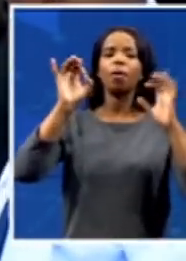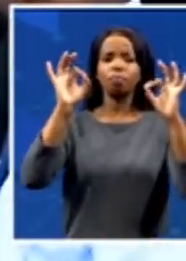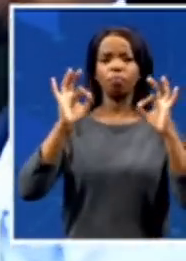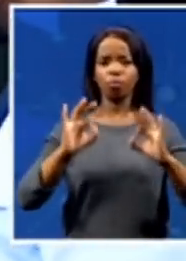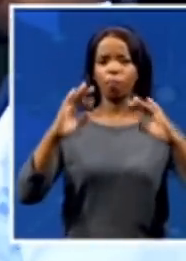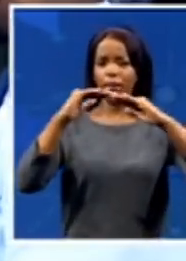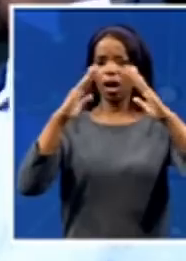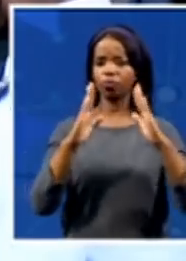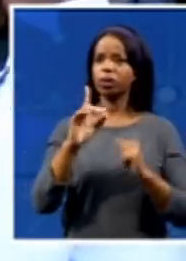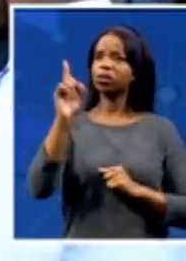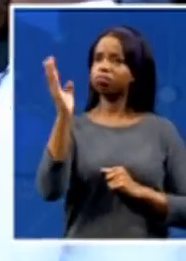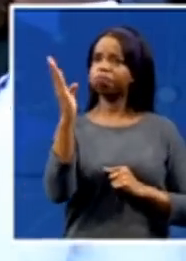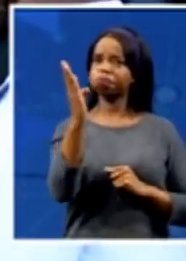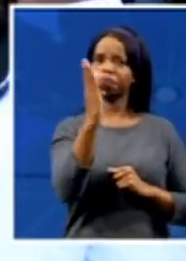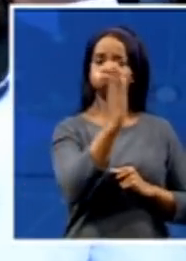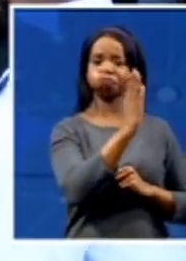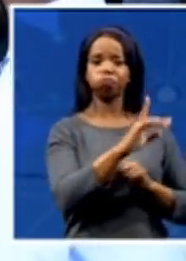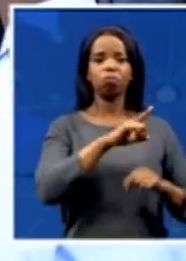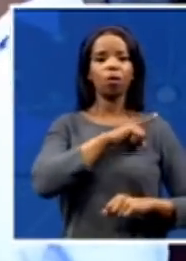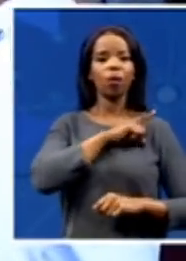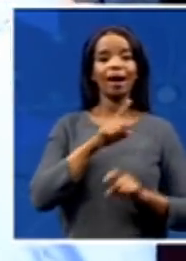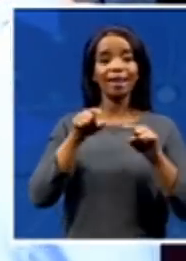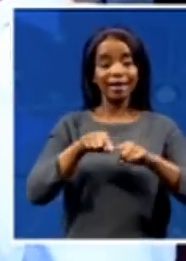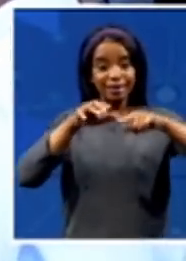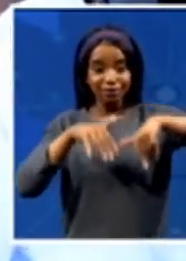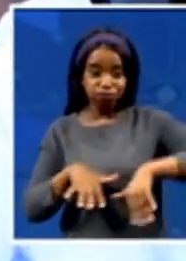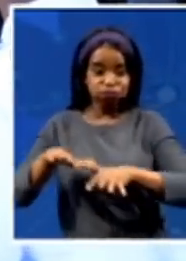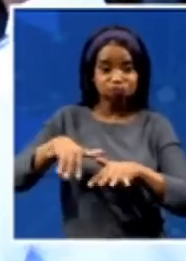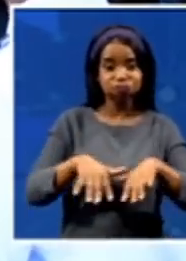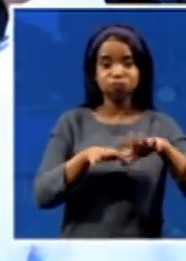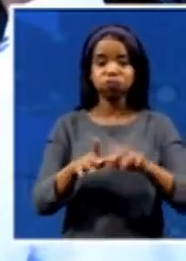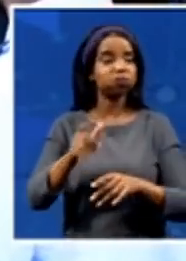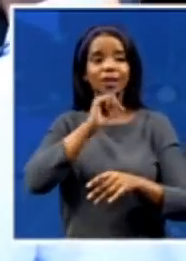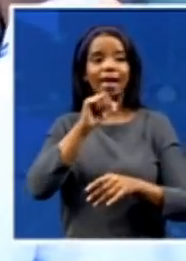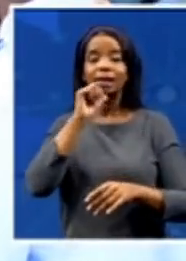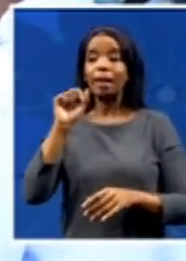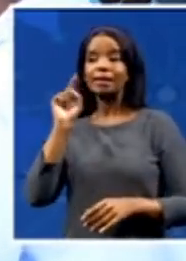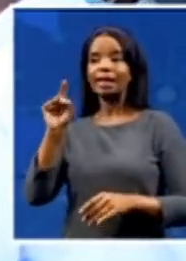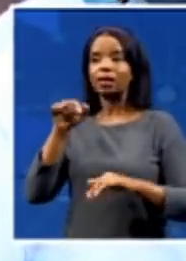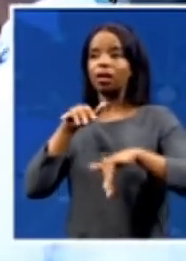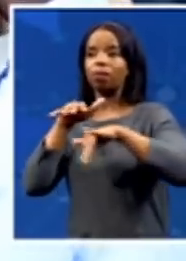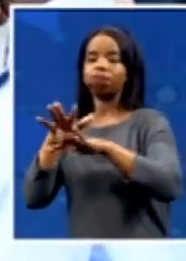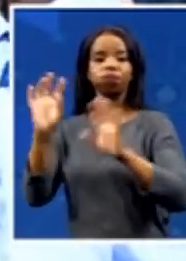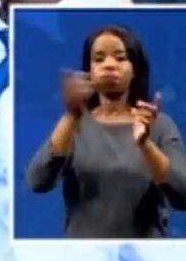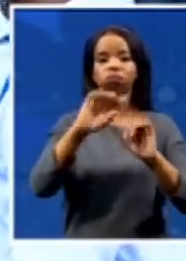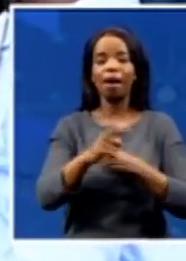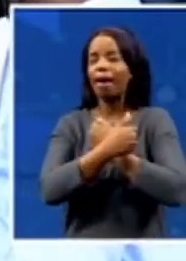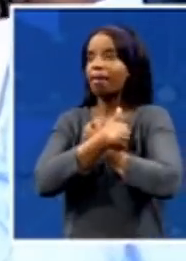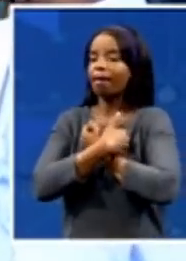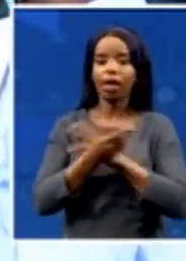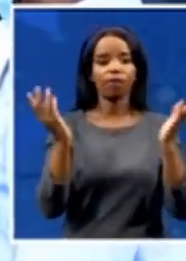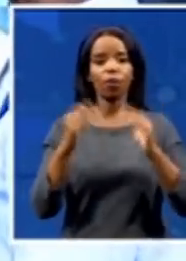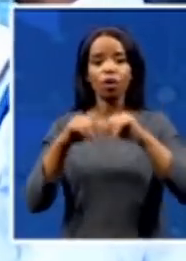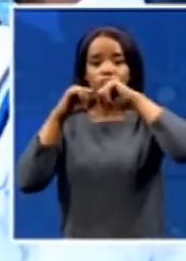had no boundaries. So they were moving towards each and every second, moving to different